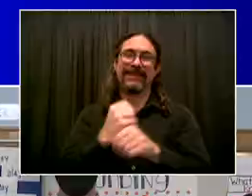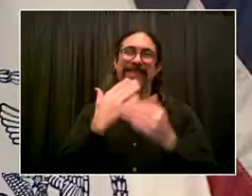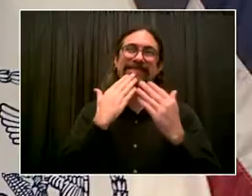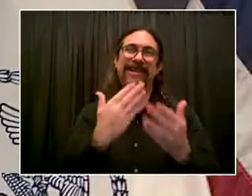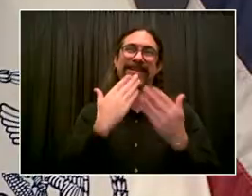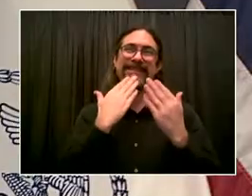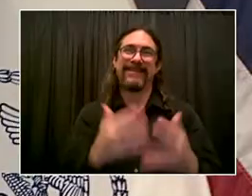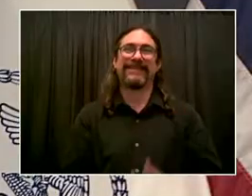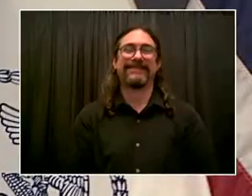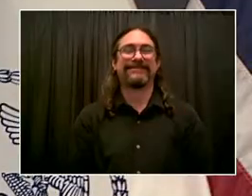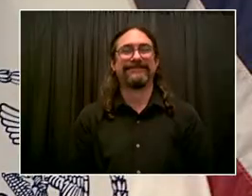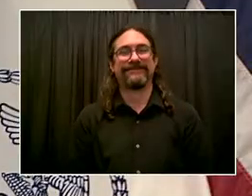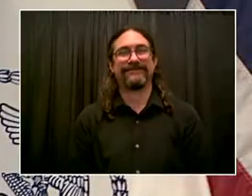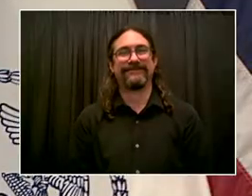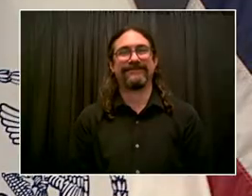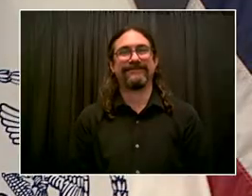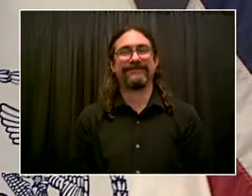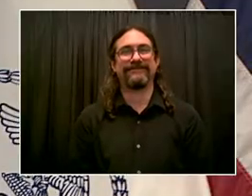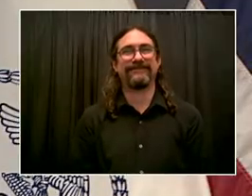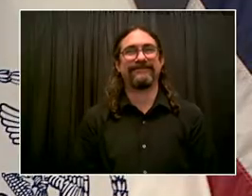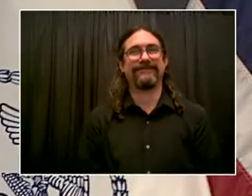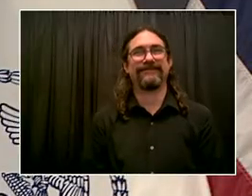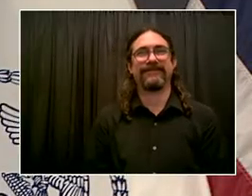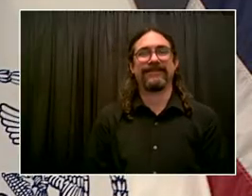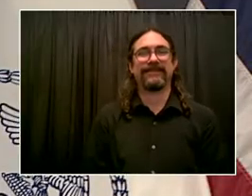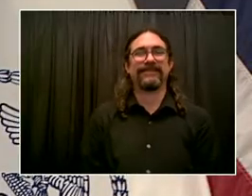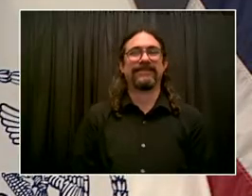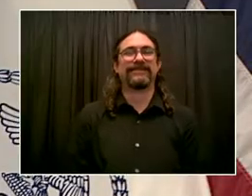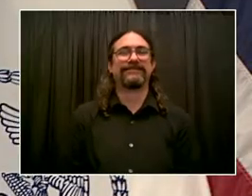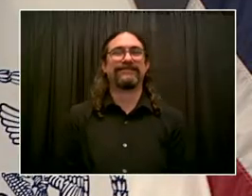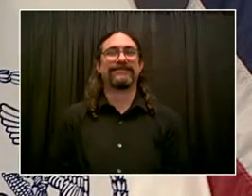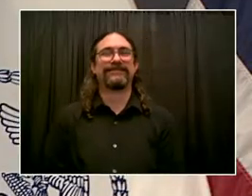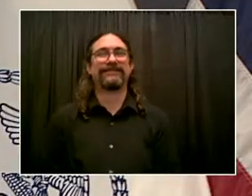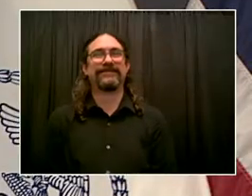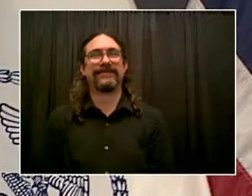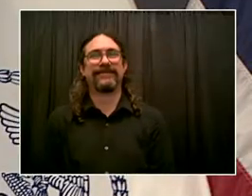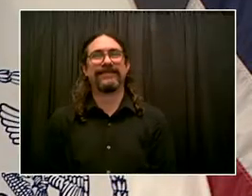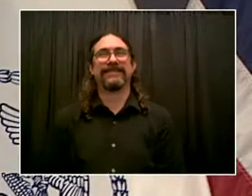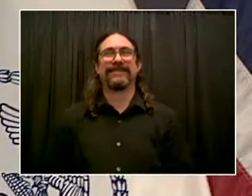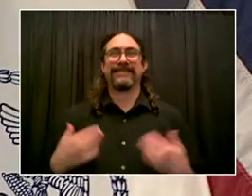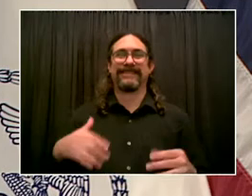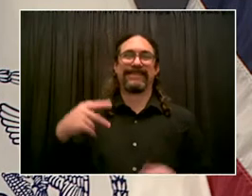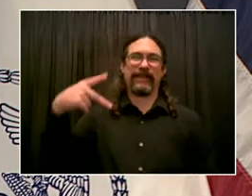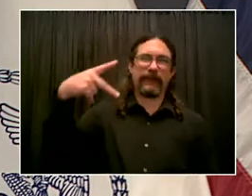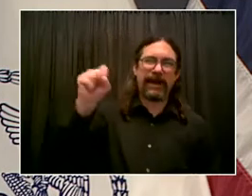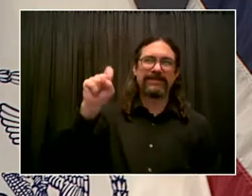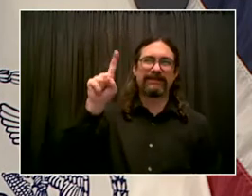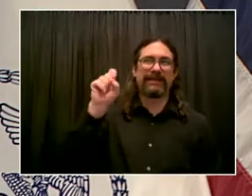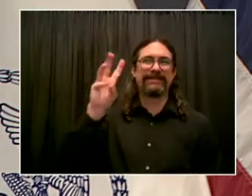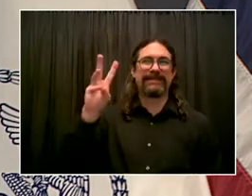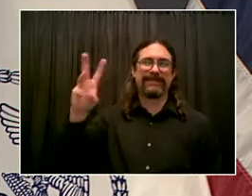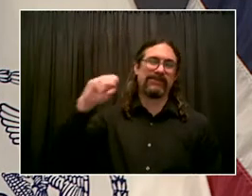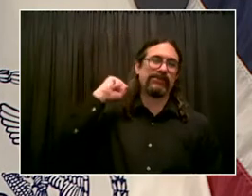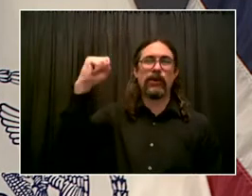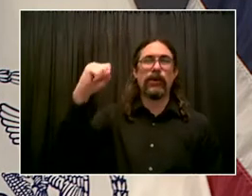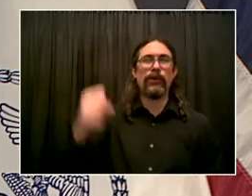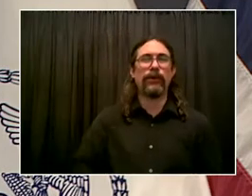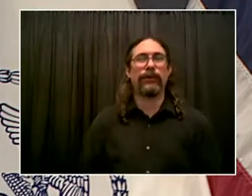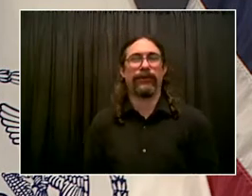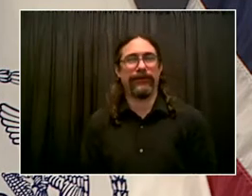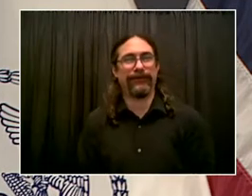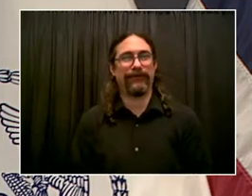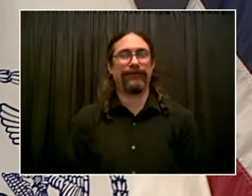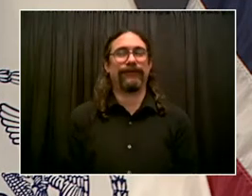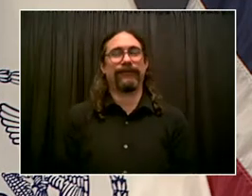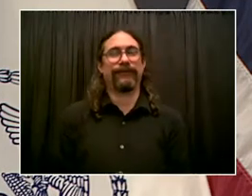All right. Way go. Way to go. PS 166. that's a great example to everyone. Whether you are a community organization,